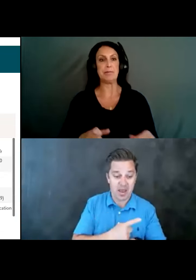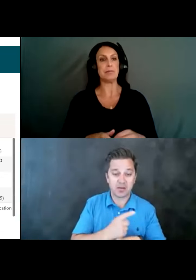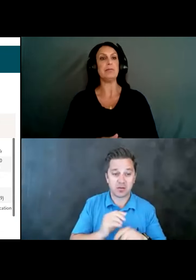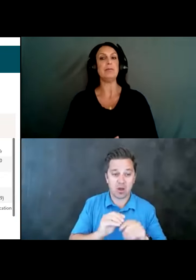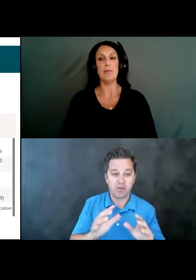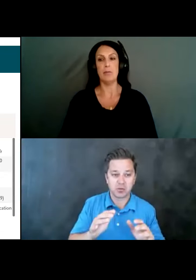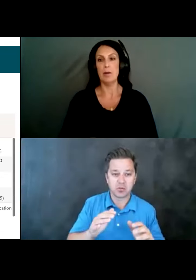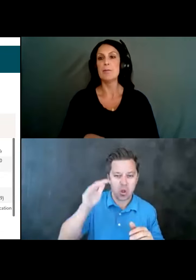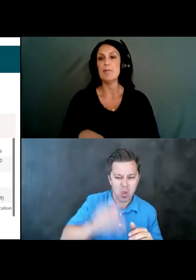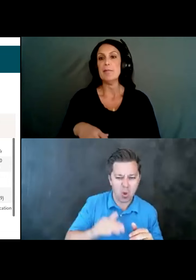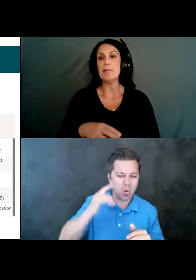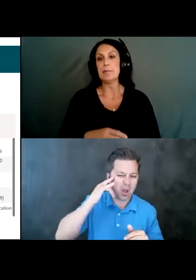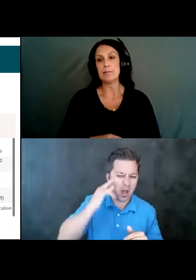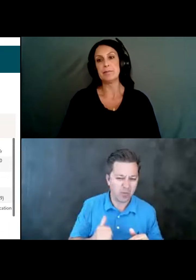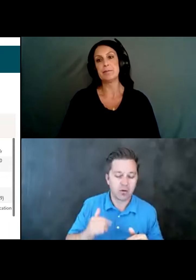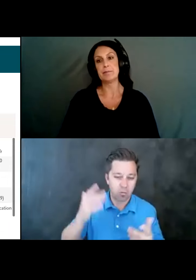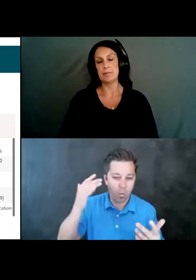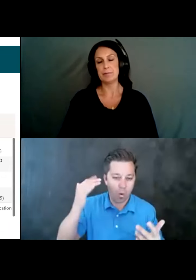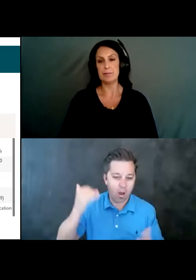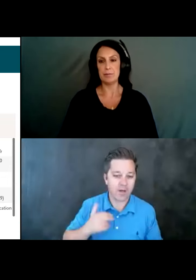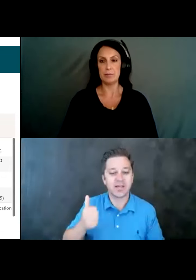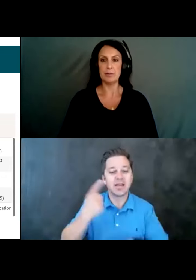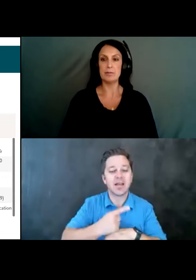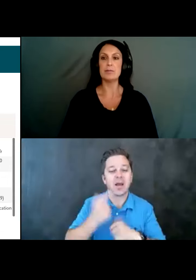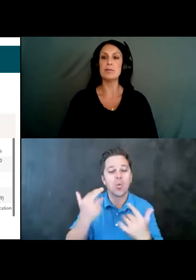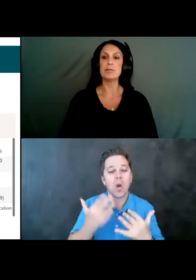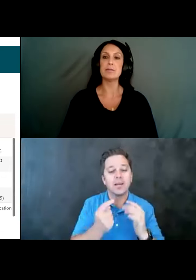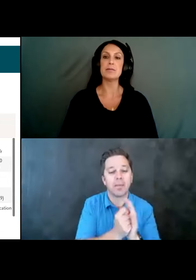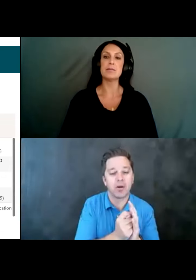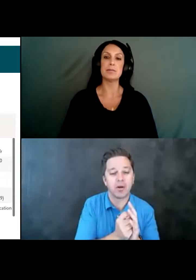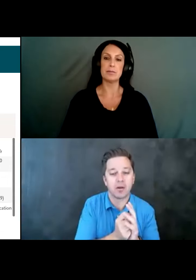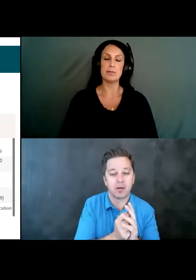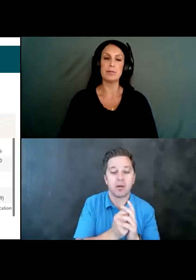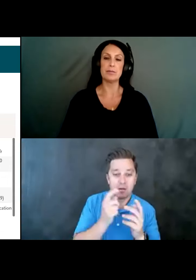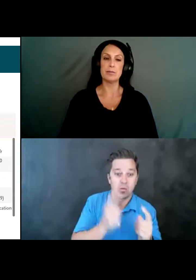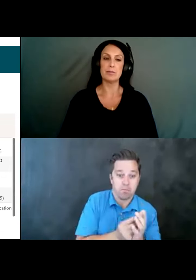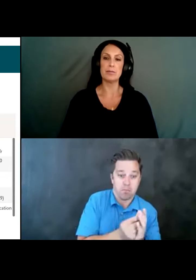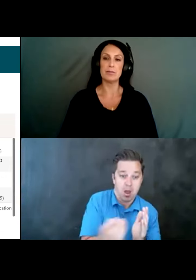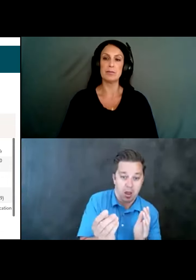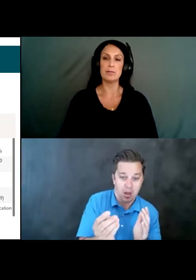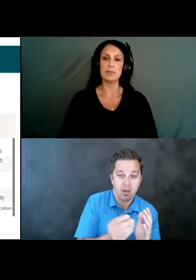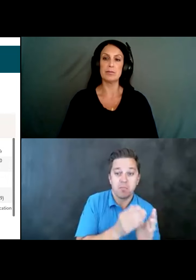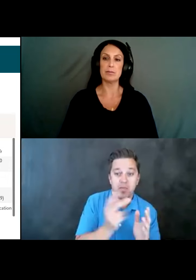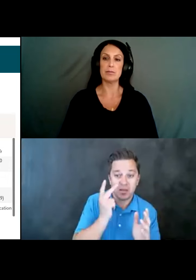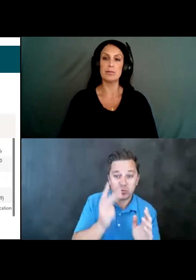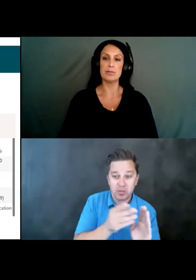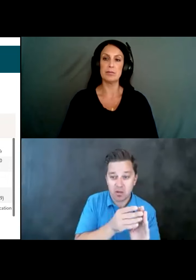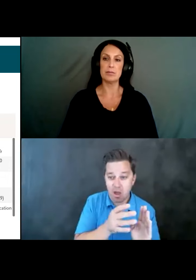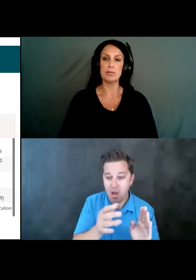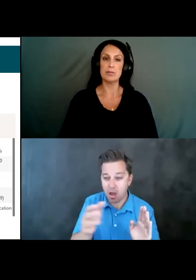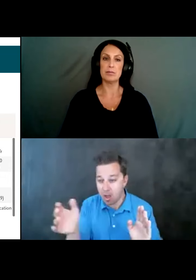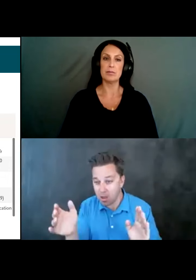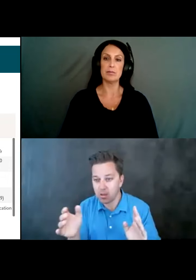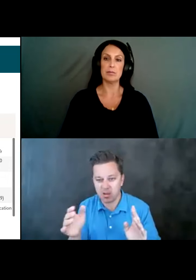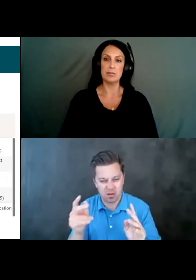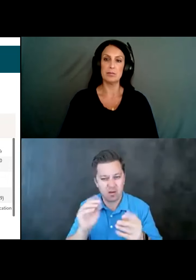low. Here in California, we have the 10-day waiting period for purchasing a firearm. But then you see significant numbers within the